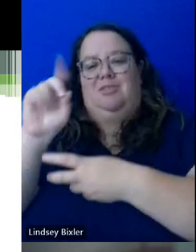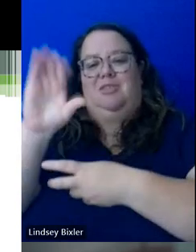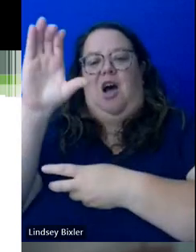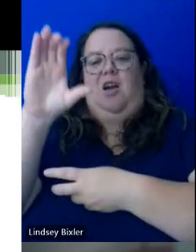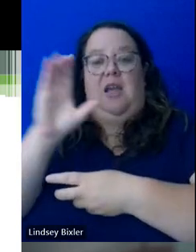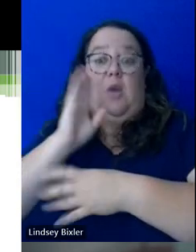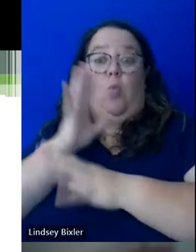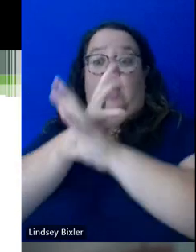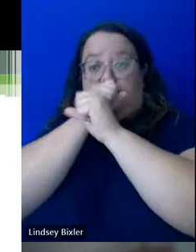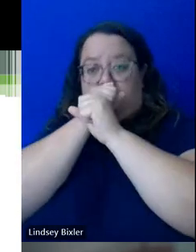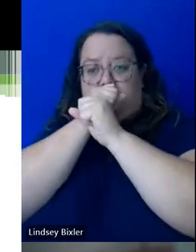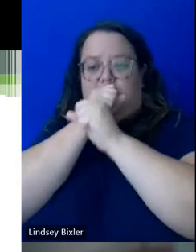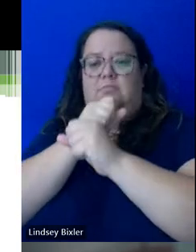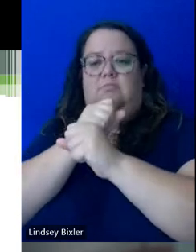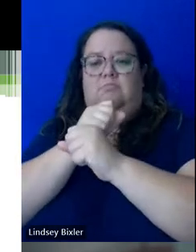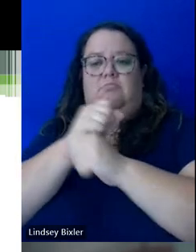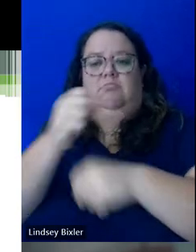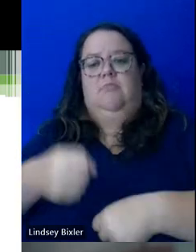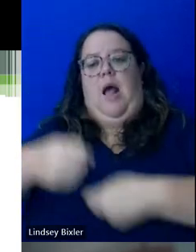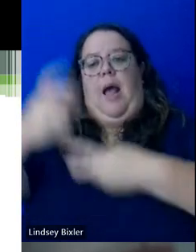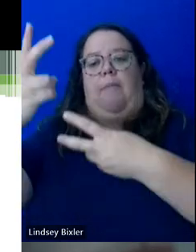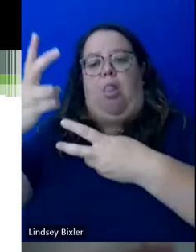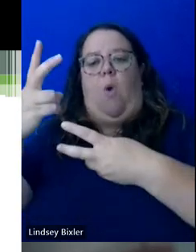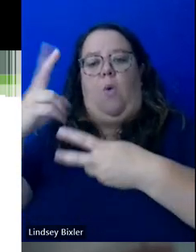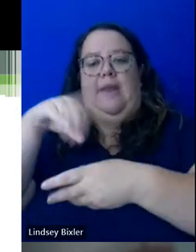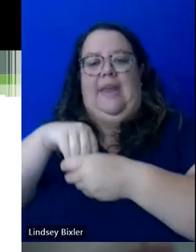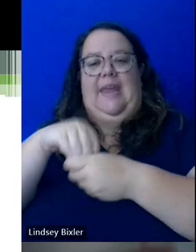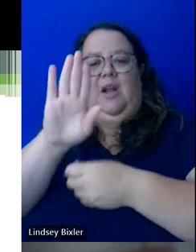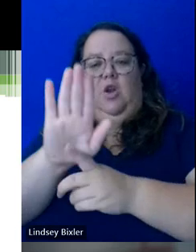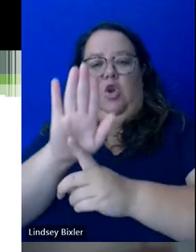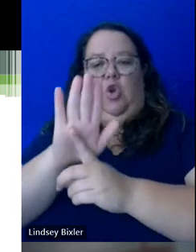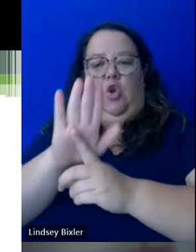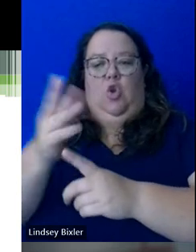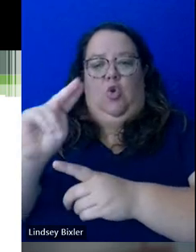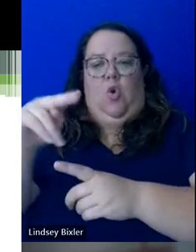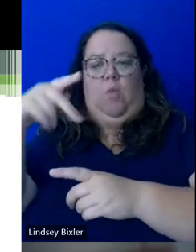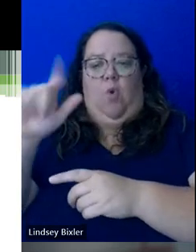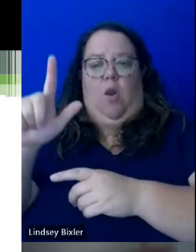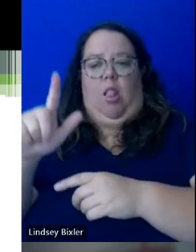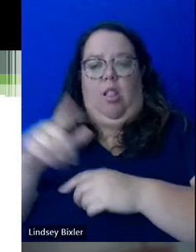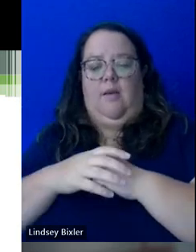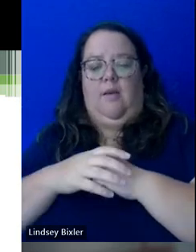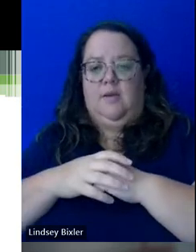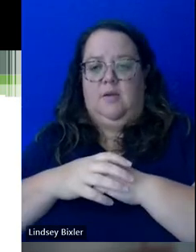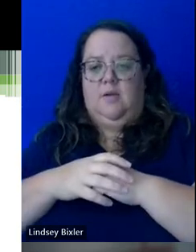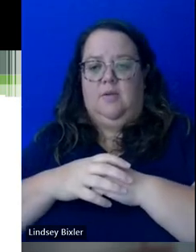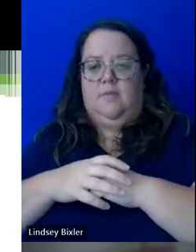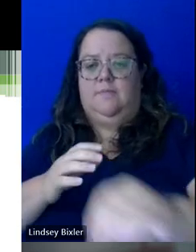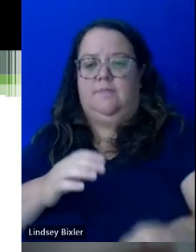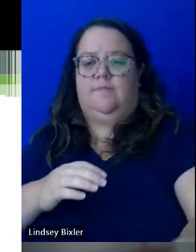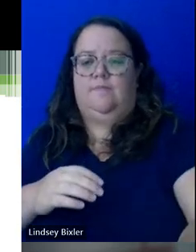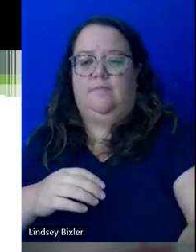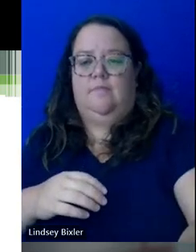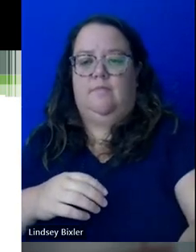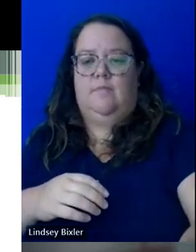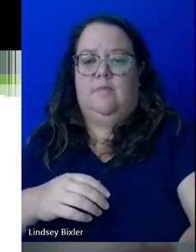confidently into your own student profile. And we, when it gets uploaded